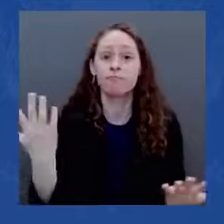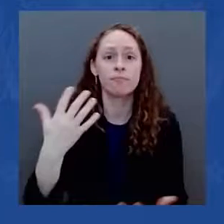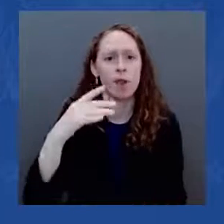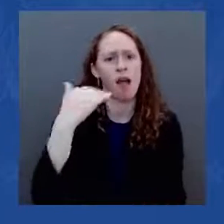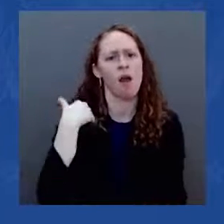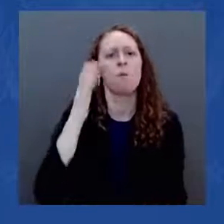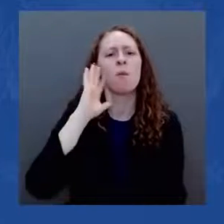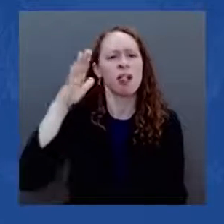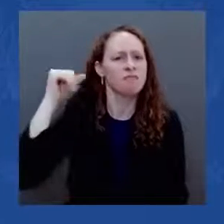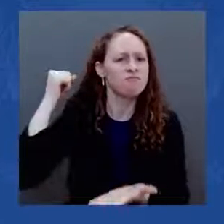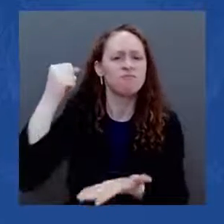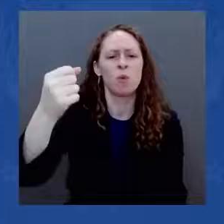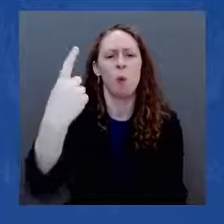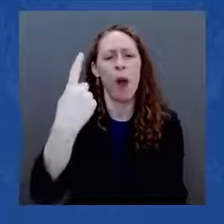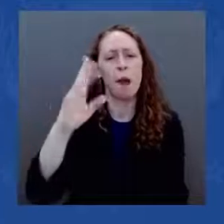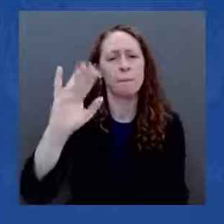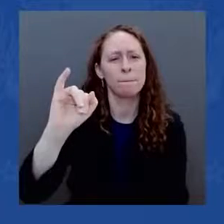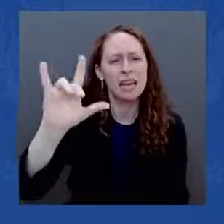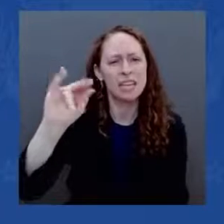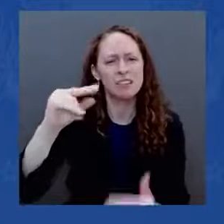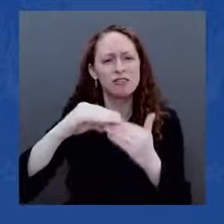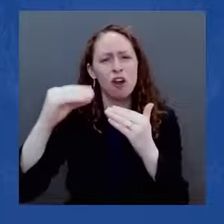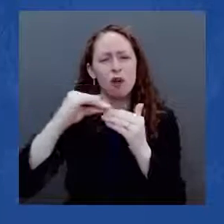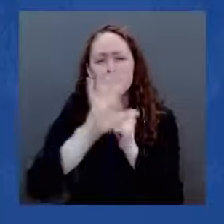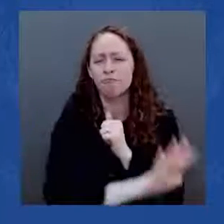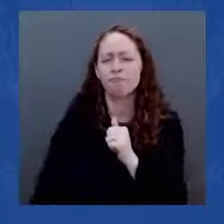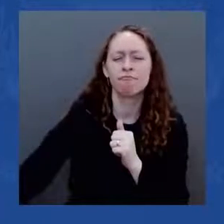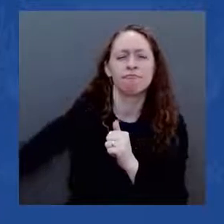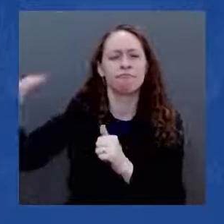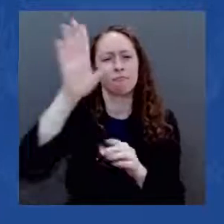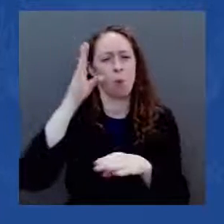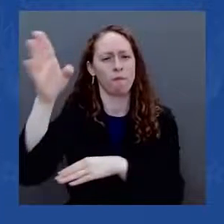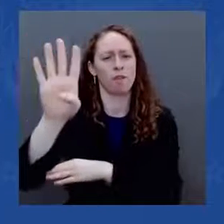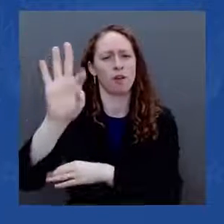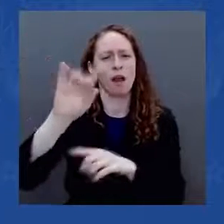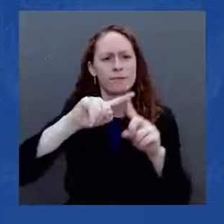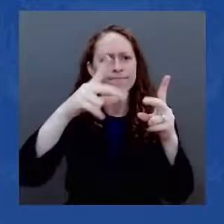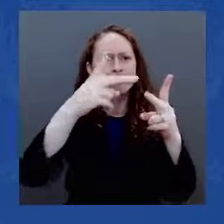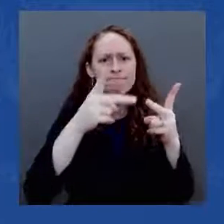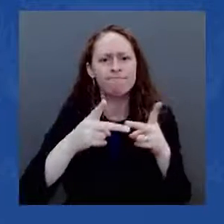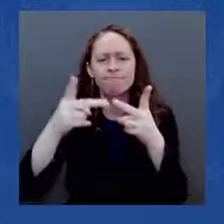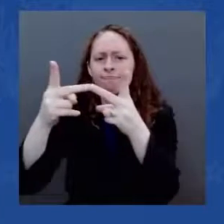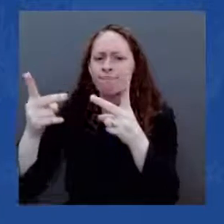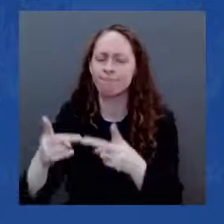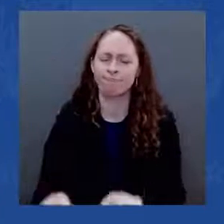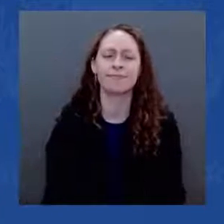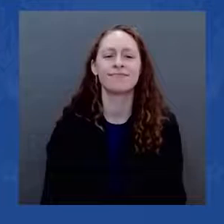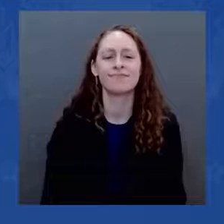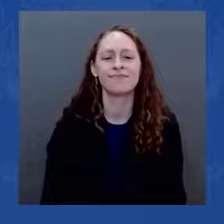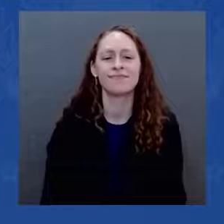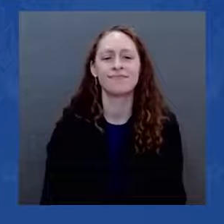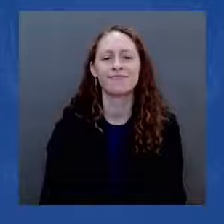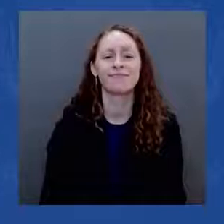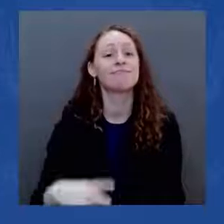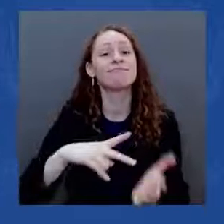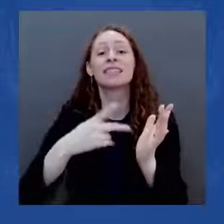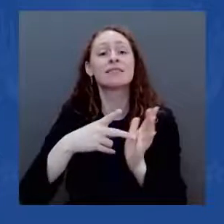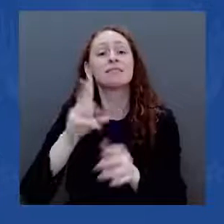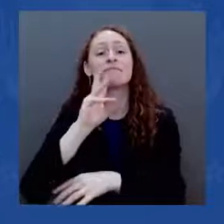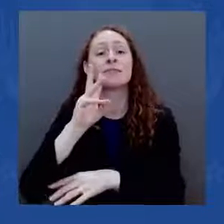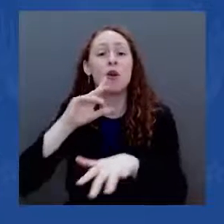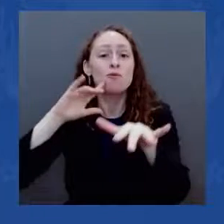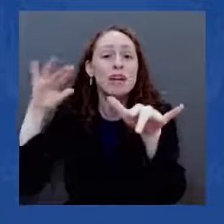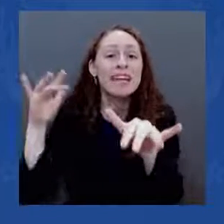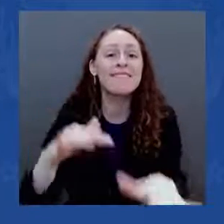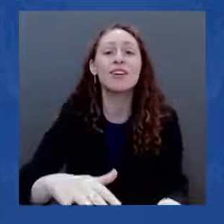24 states. We're talking about cleaning up rivers in Ohio, chemical plants and sites in Florida, polluted lakes in